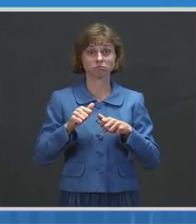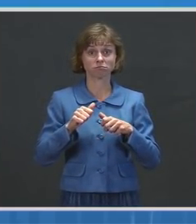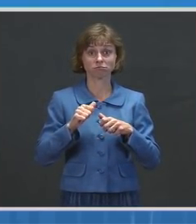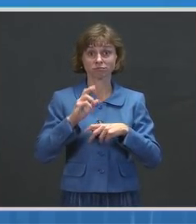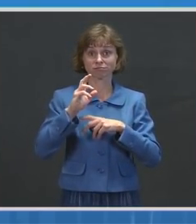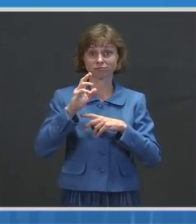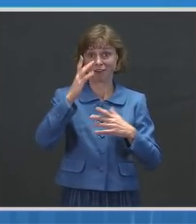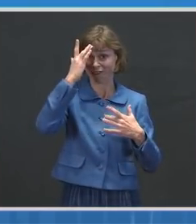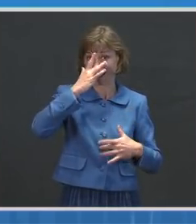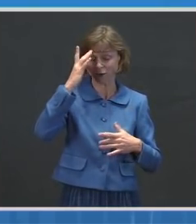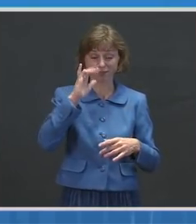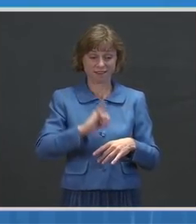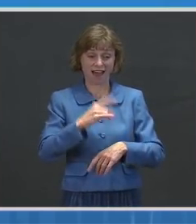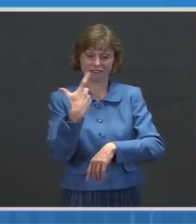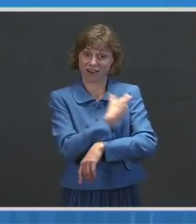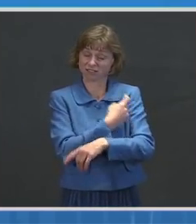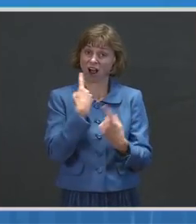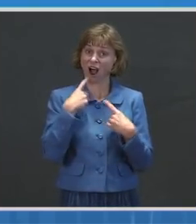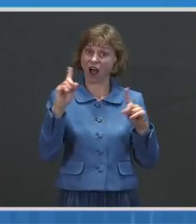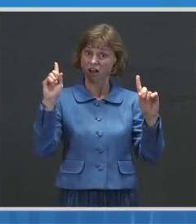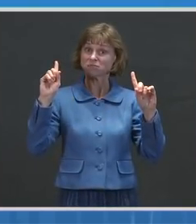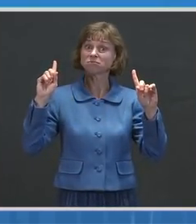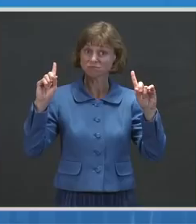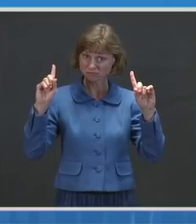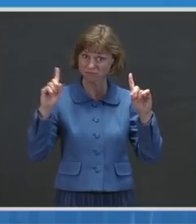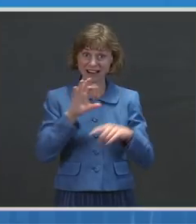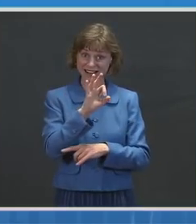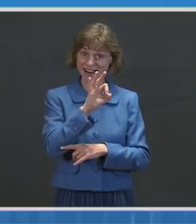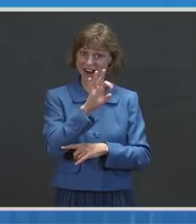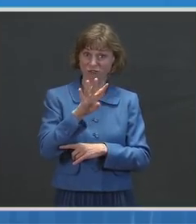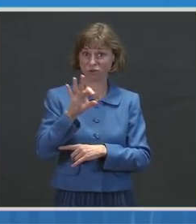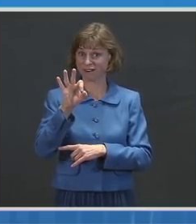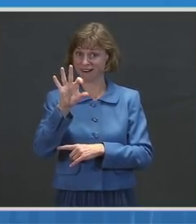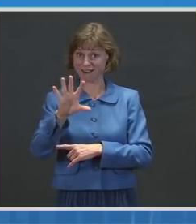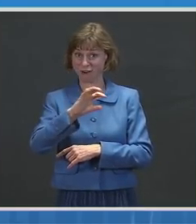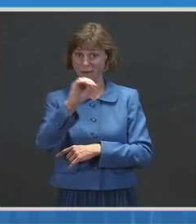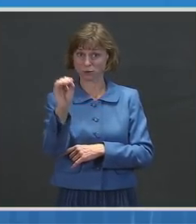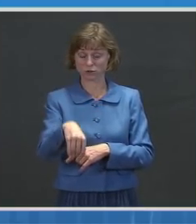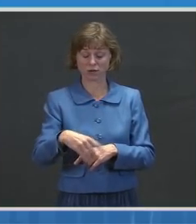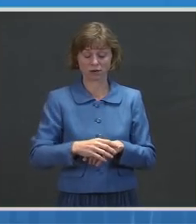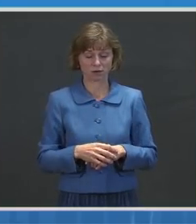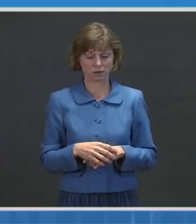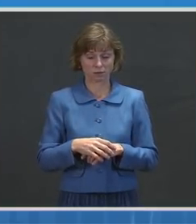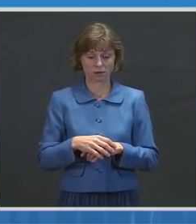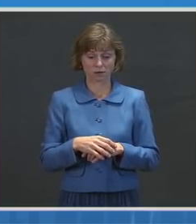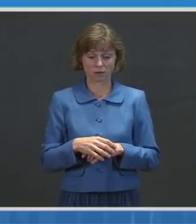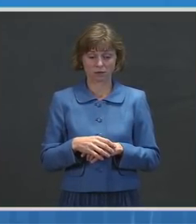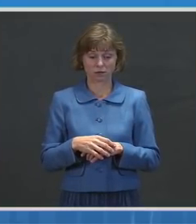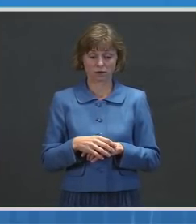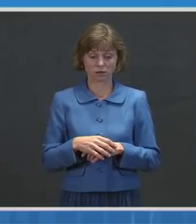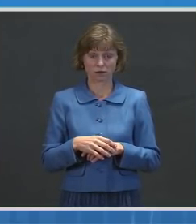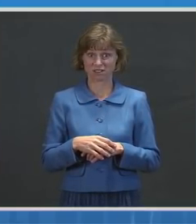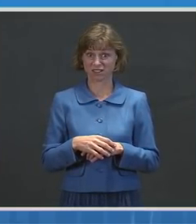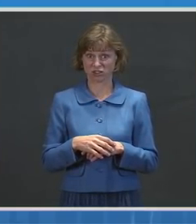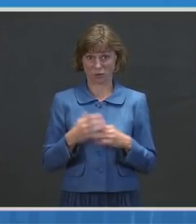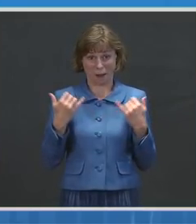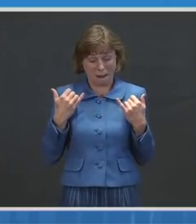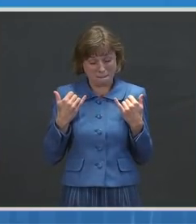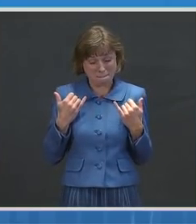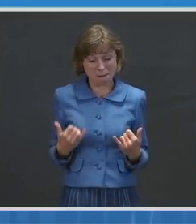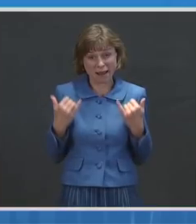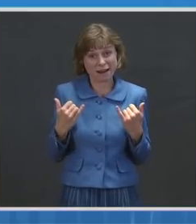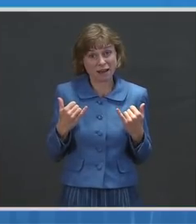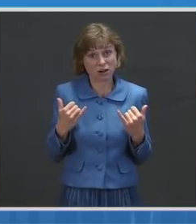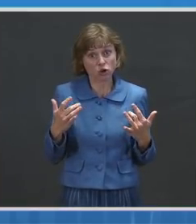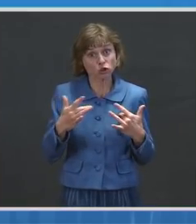highly efficacious 94 to 95 percent. The immediate concern that we have is that the fact that